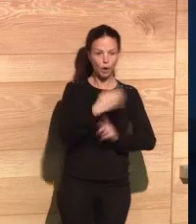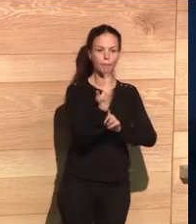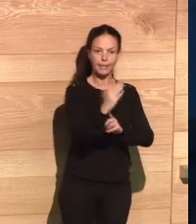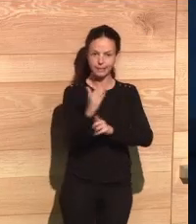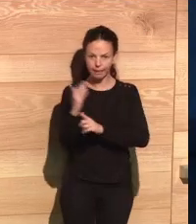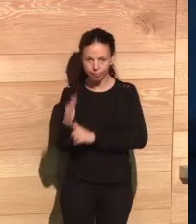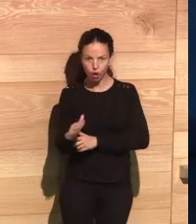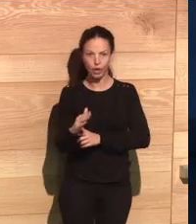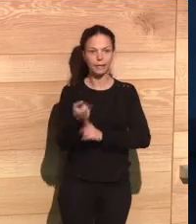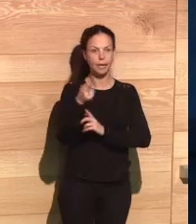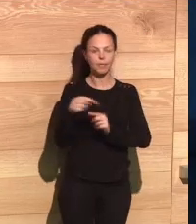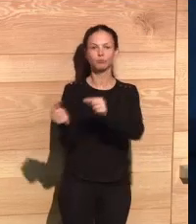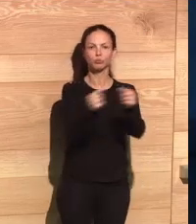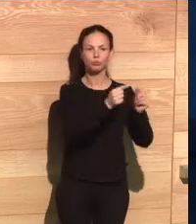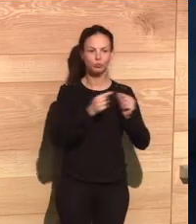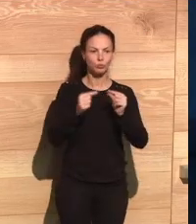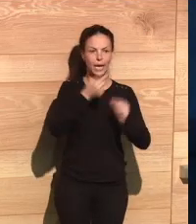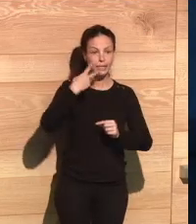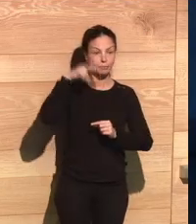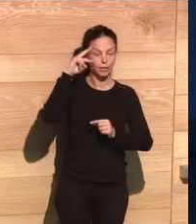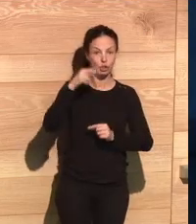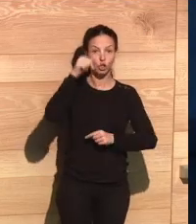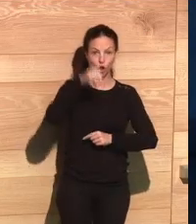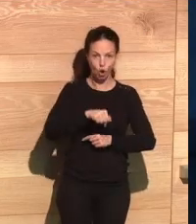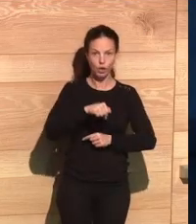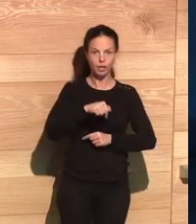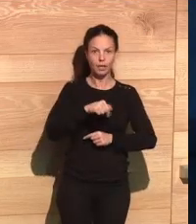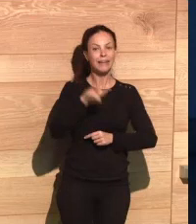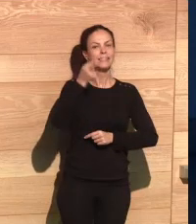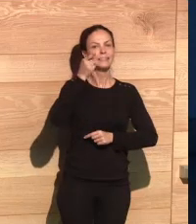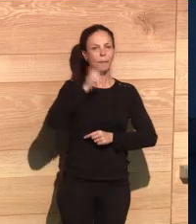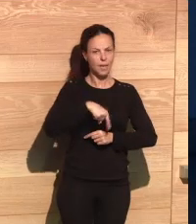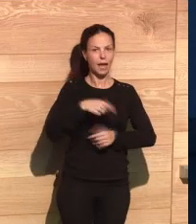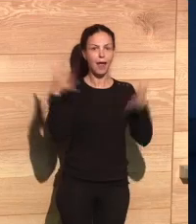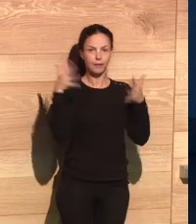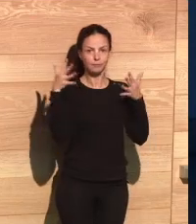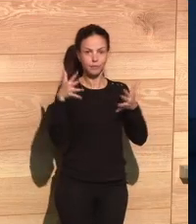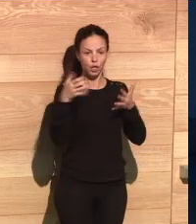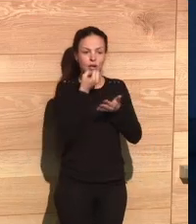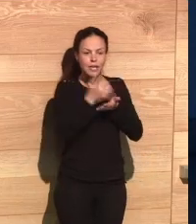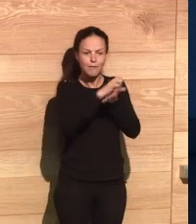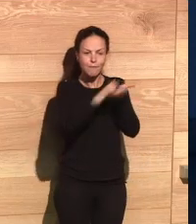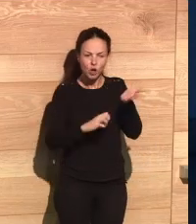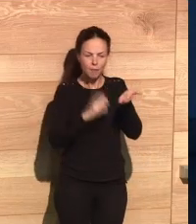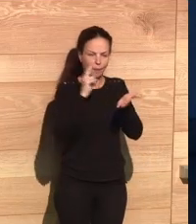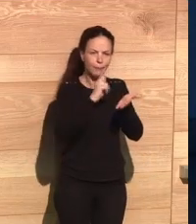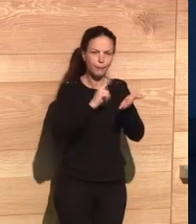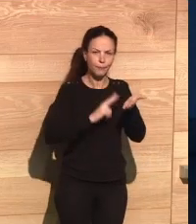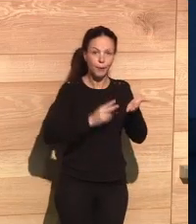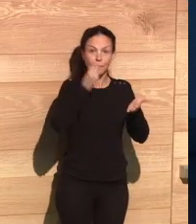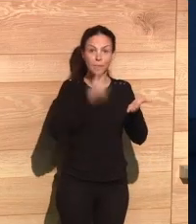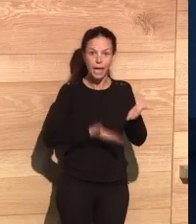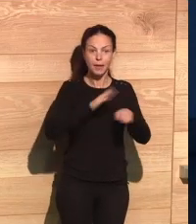to the presentations and the exchanges among the experts today, you devote some time to reading